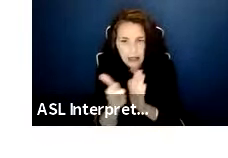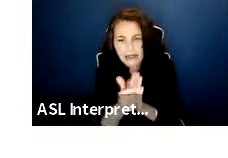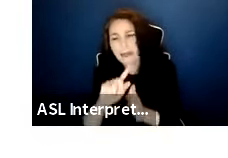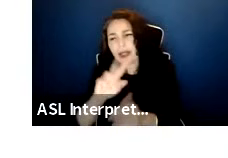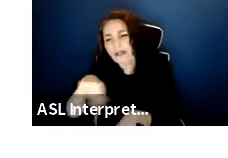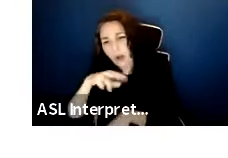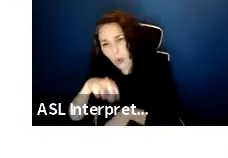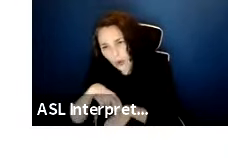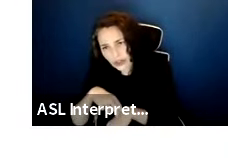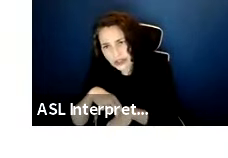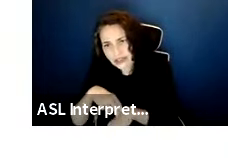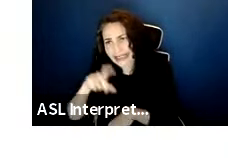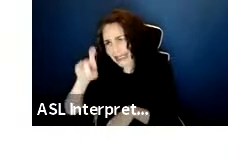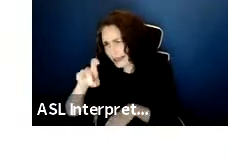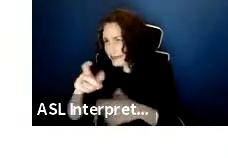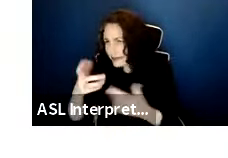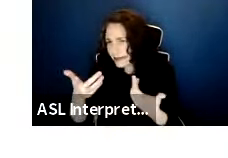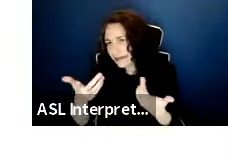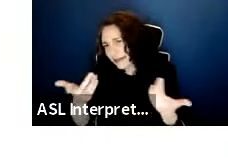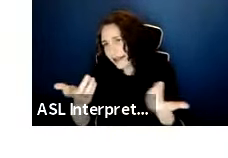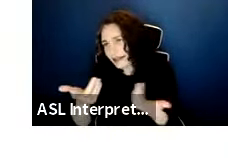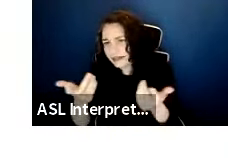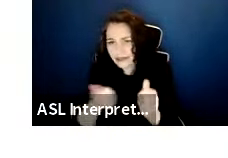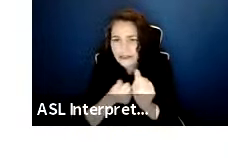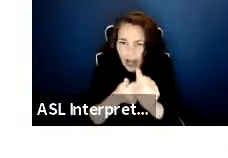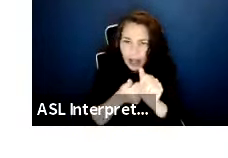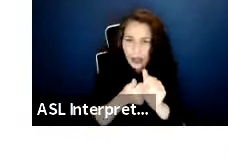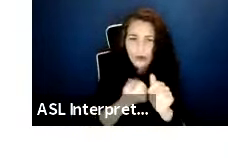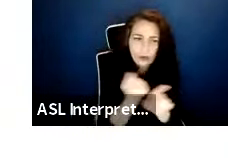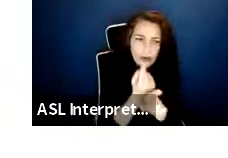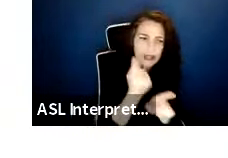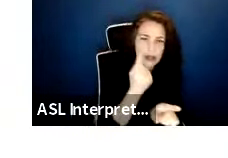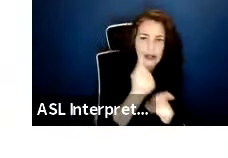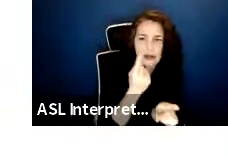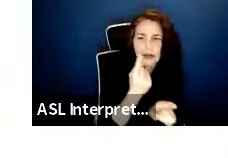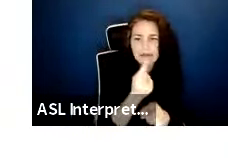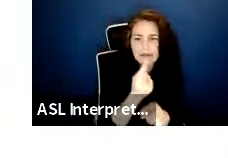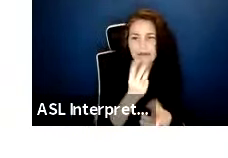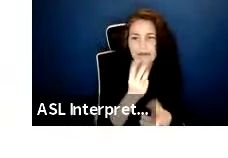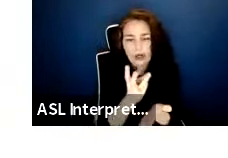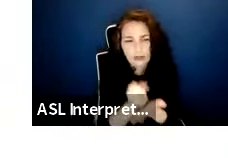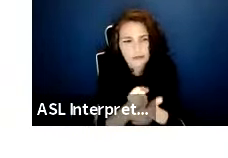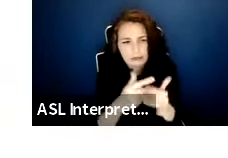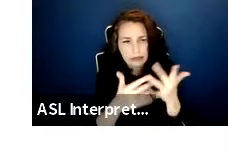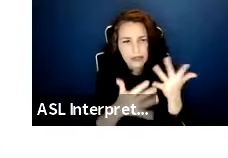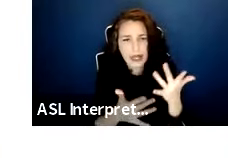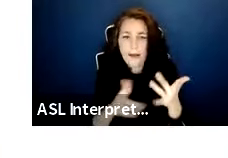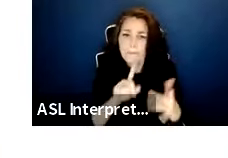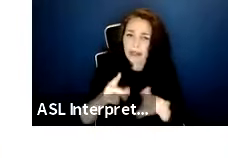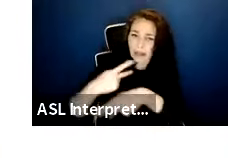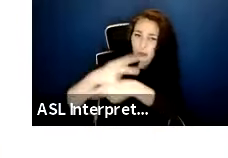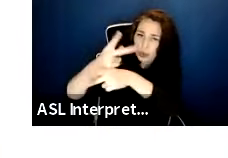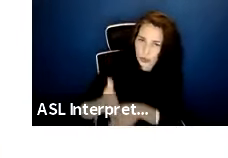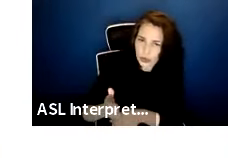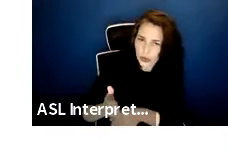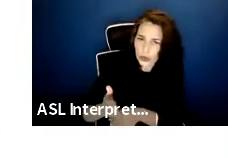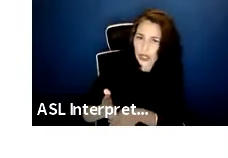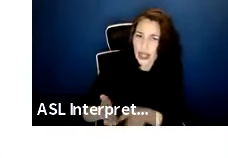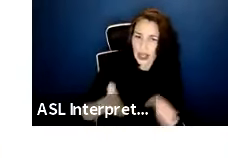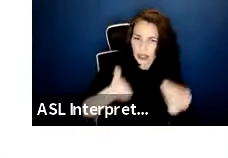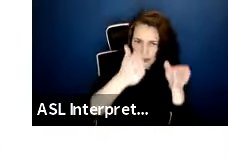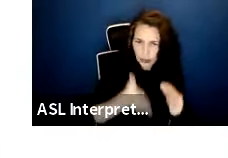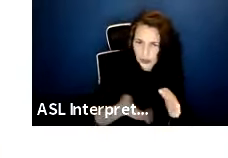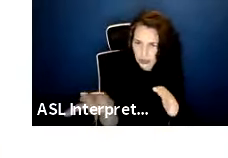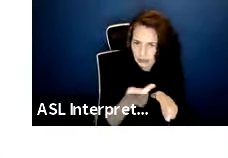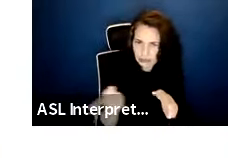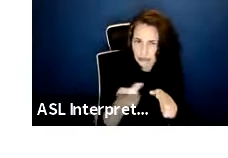The union can't waive any laws like workers' compensation and minimum wage, but that is between the producer and the governing body there. But